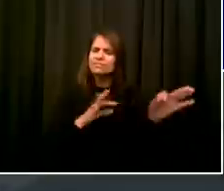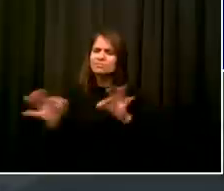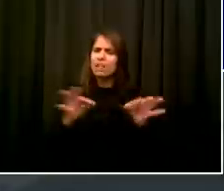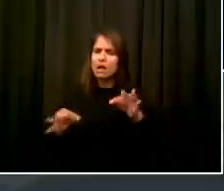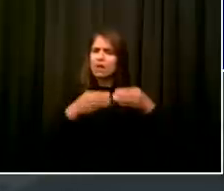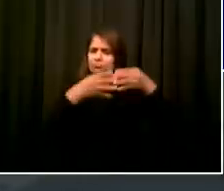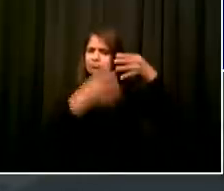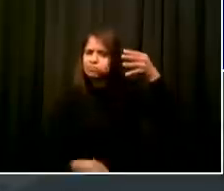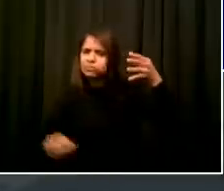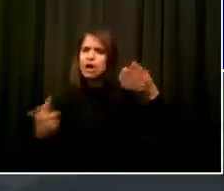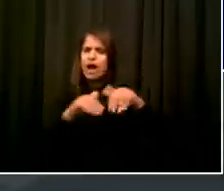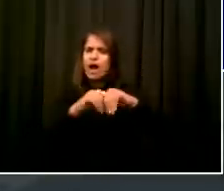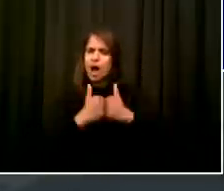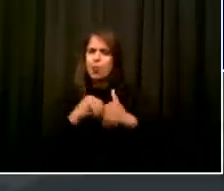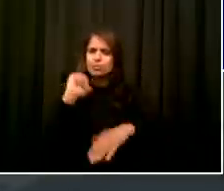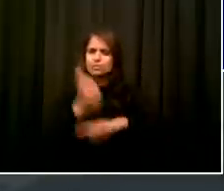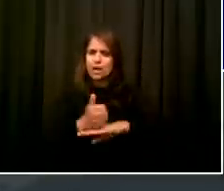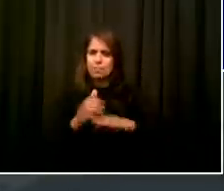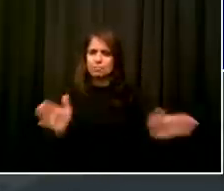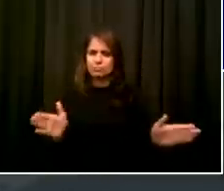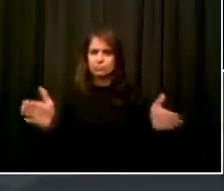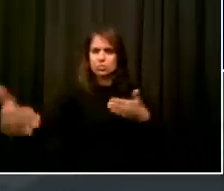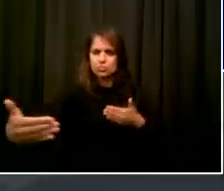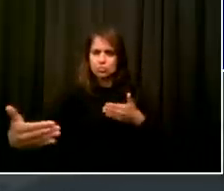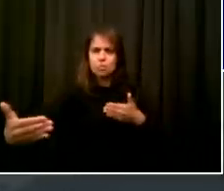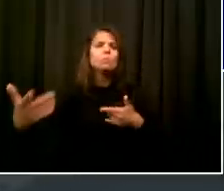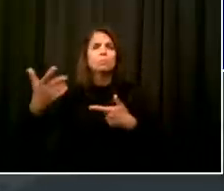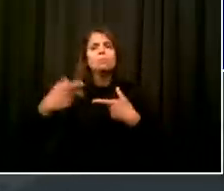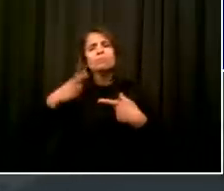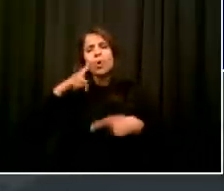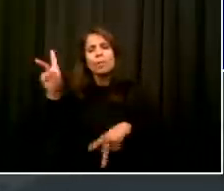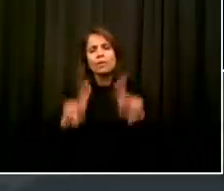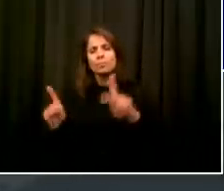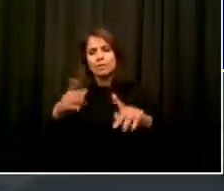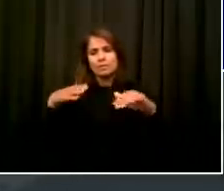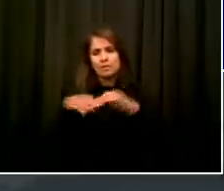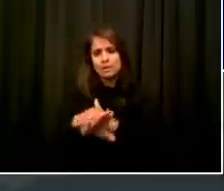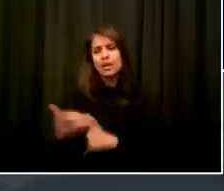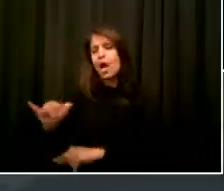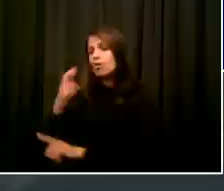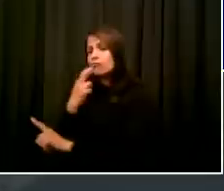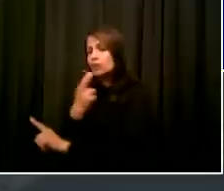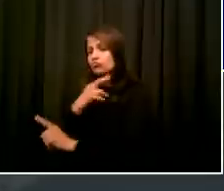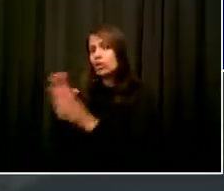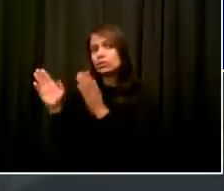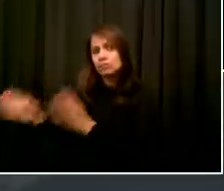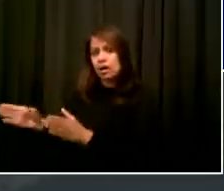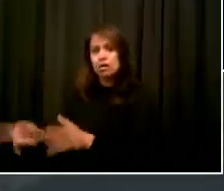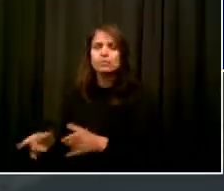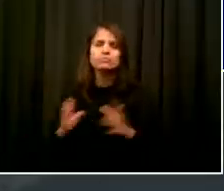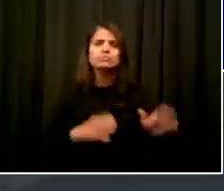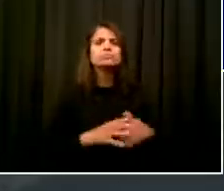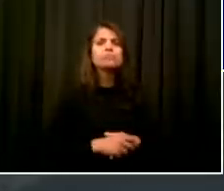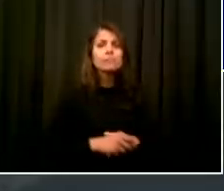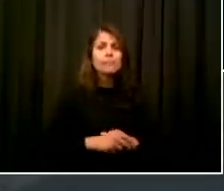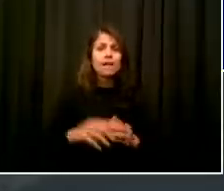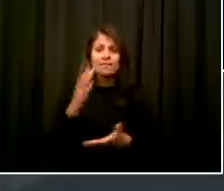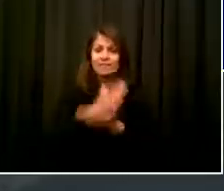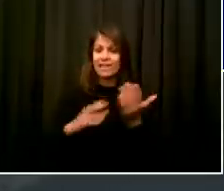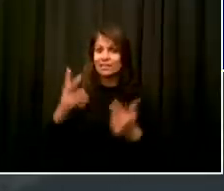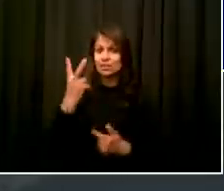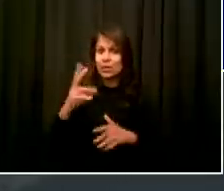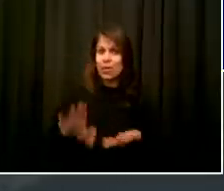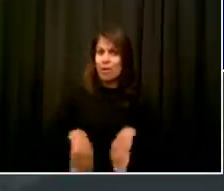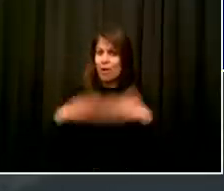launch our new educational webinars and training sessions for our phase two reopening businesses and we are looking